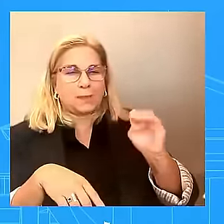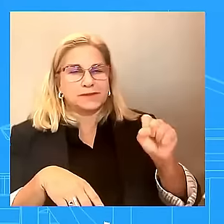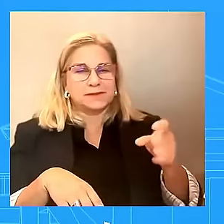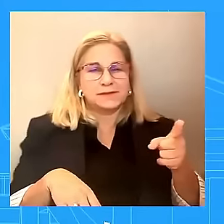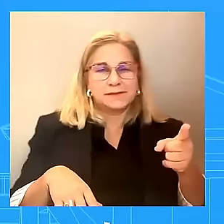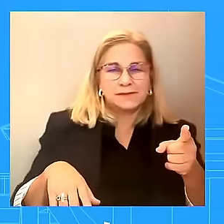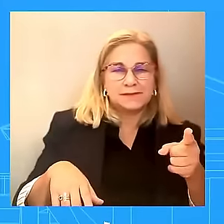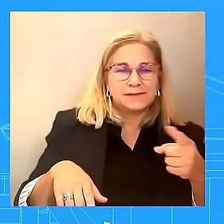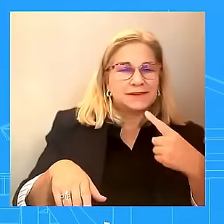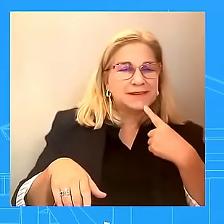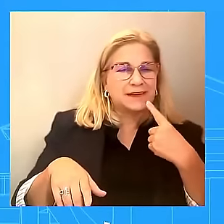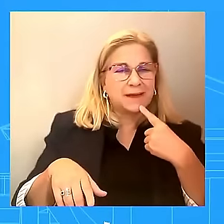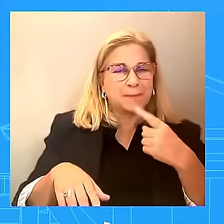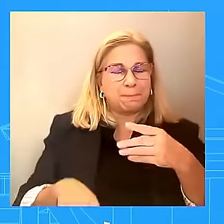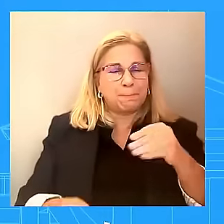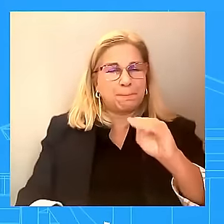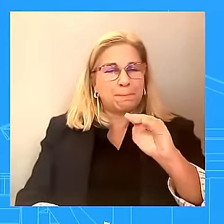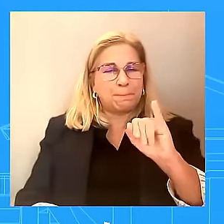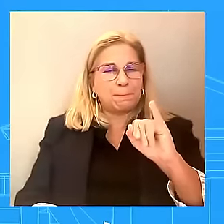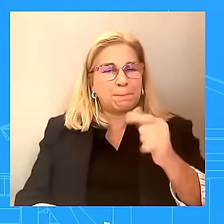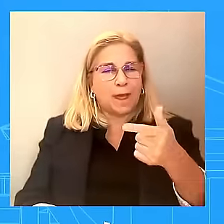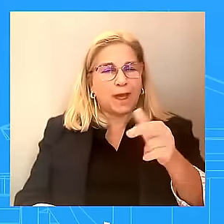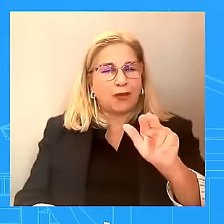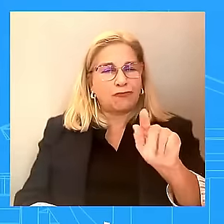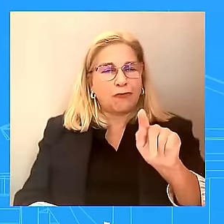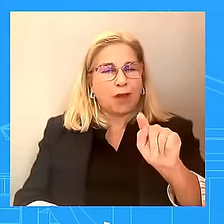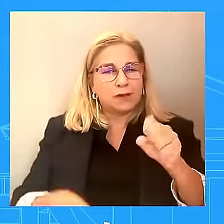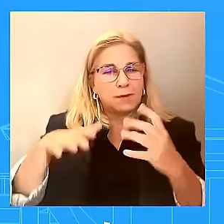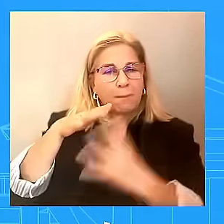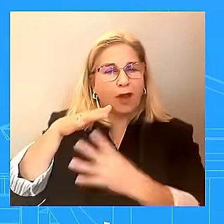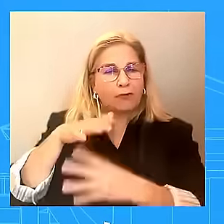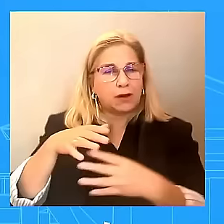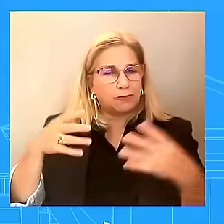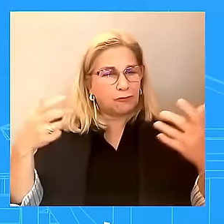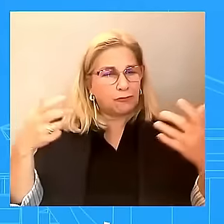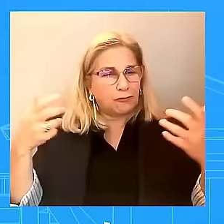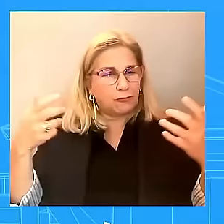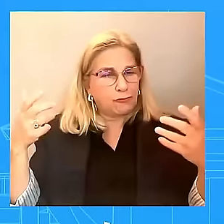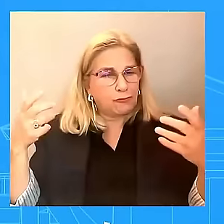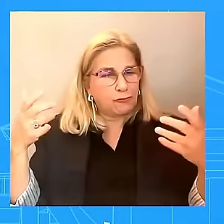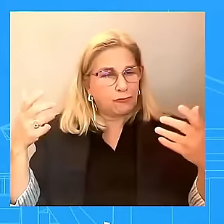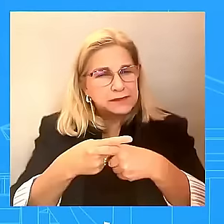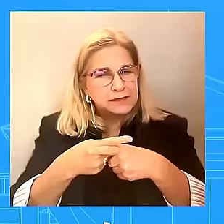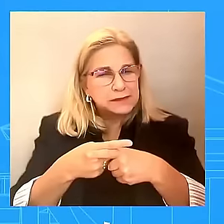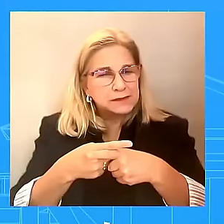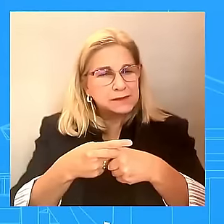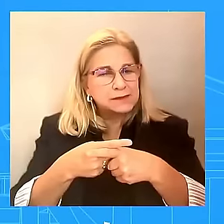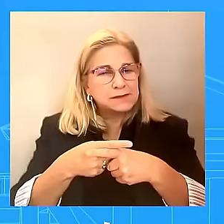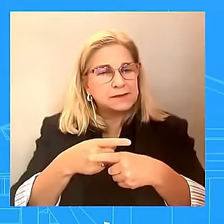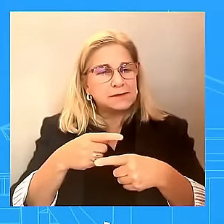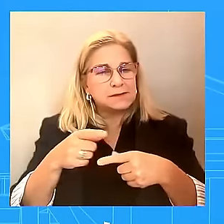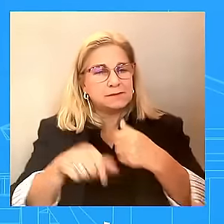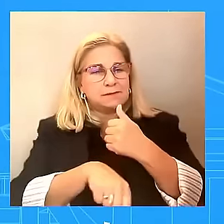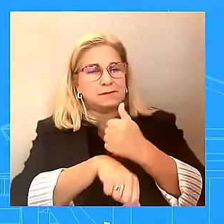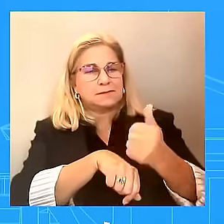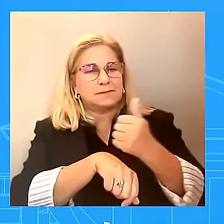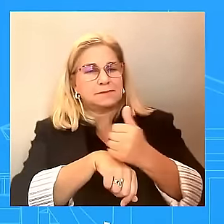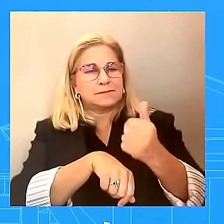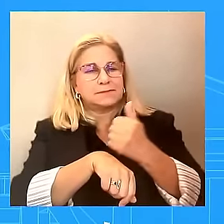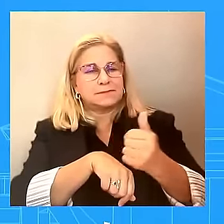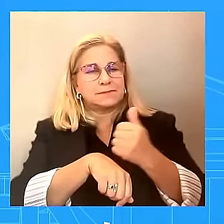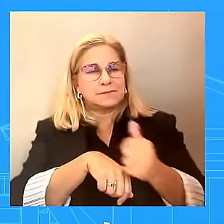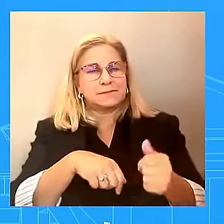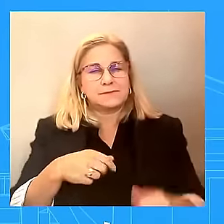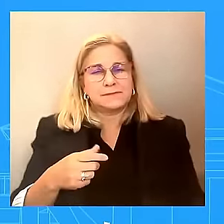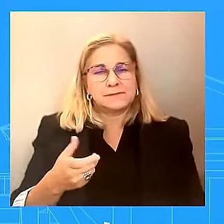accusation that's similar to what we've heard from former President Donald Trump. So what is the President's reaction to that kind of language